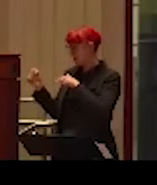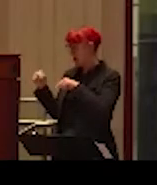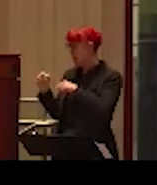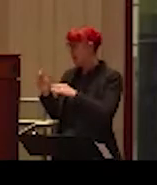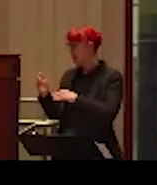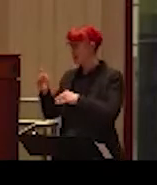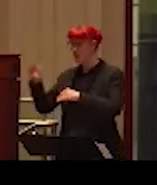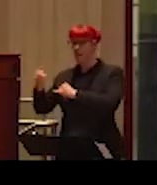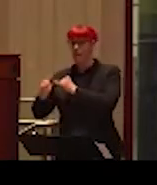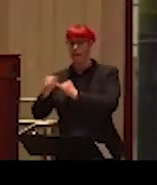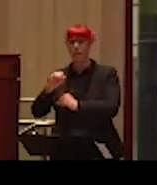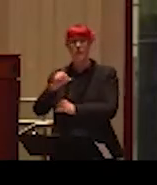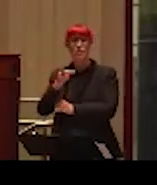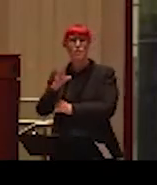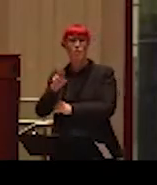Benjamin Robach.